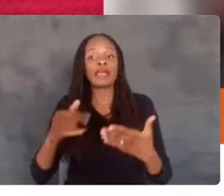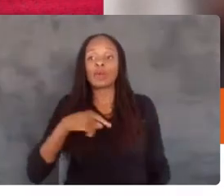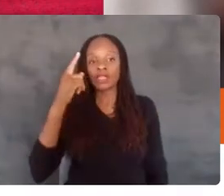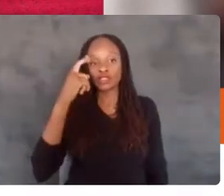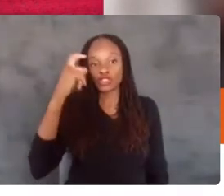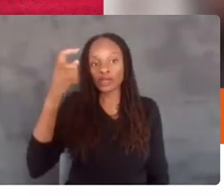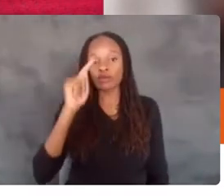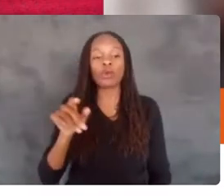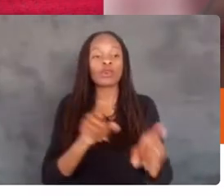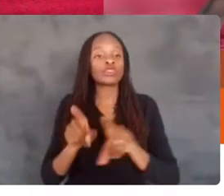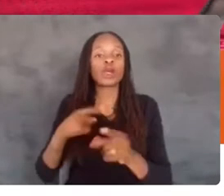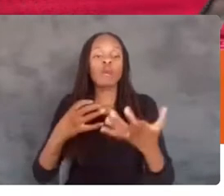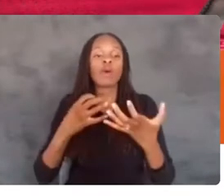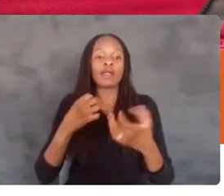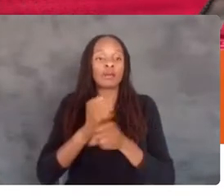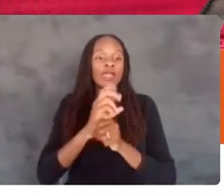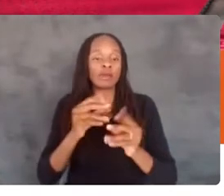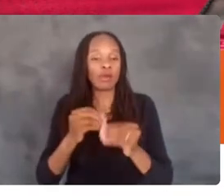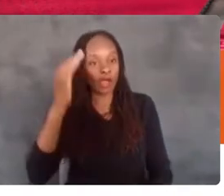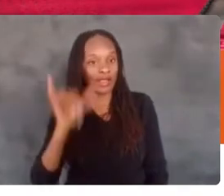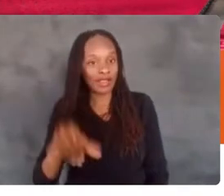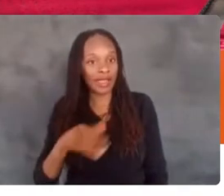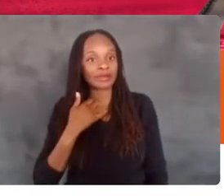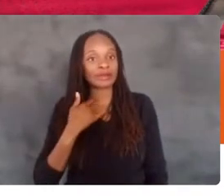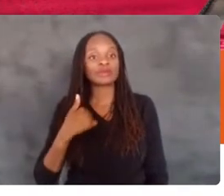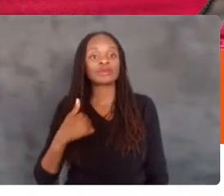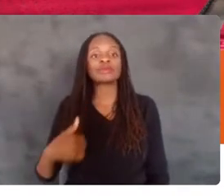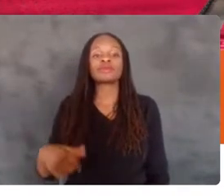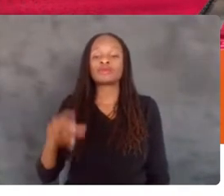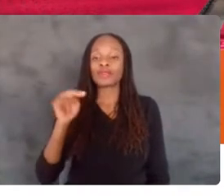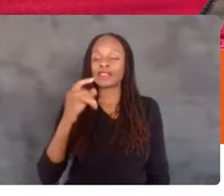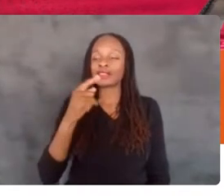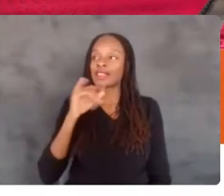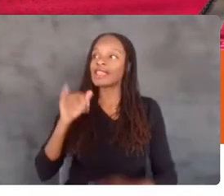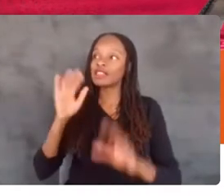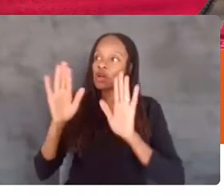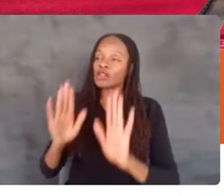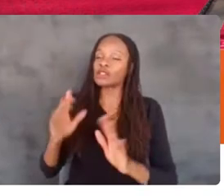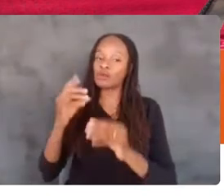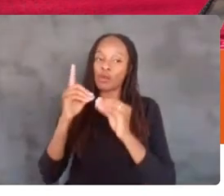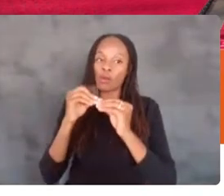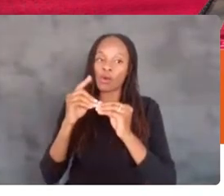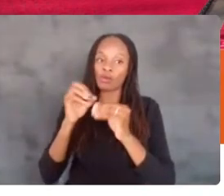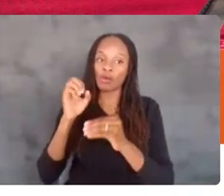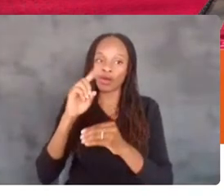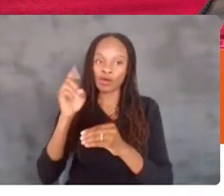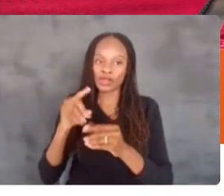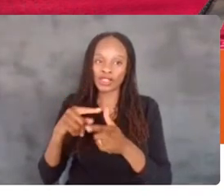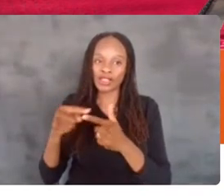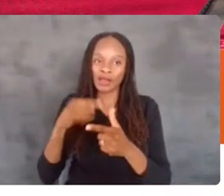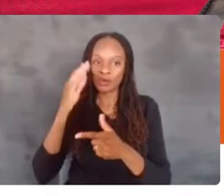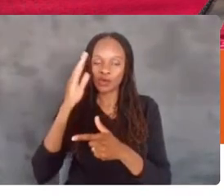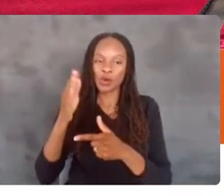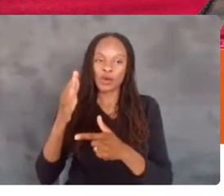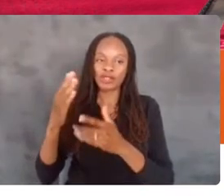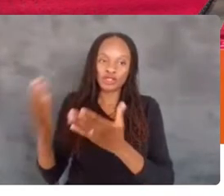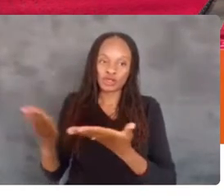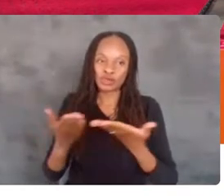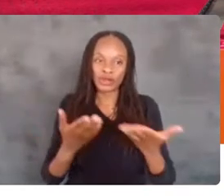more aware of that. That's awesome. I got one more question. And then I'm going to bring in